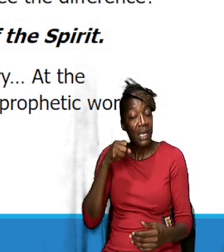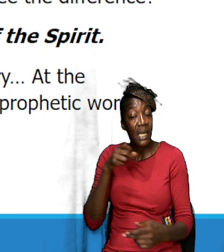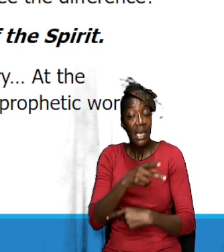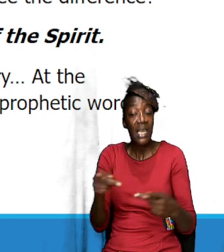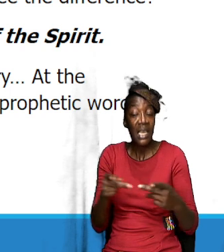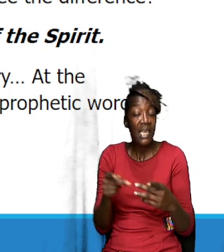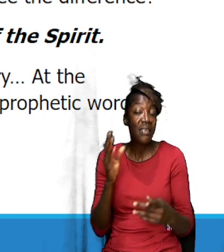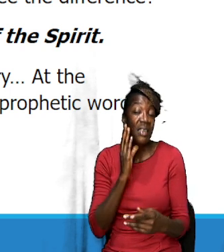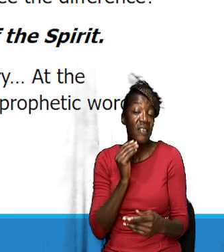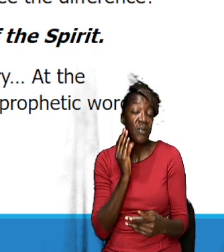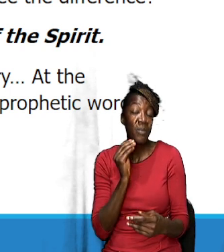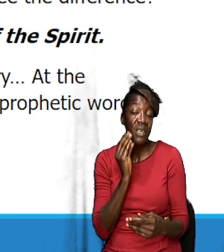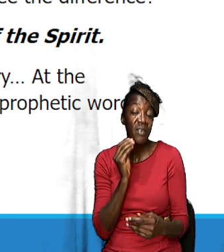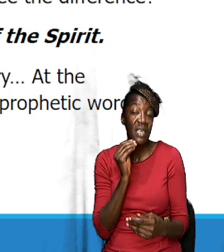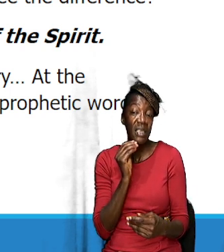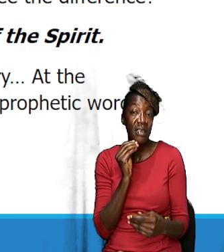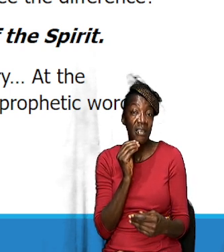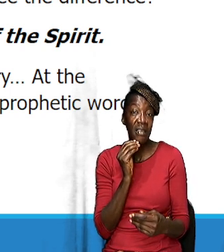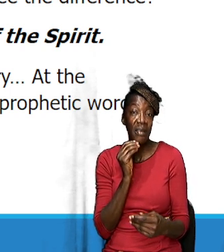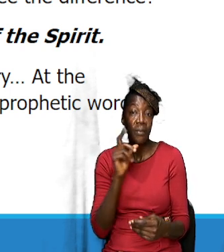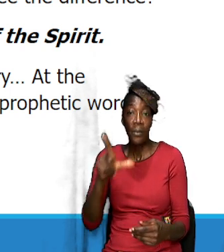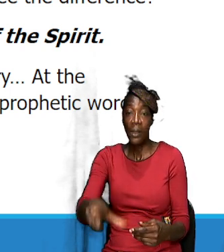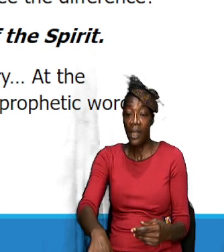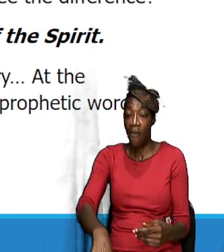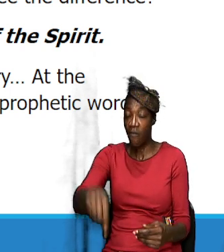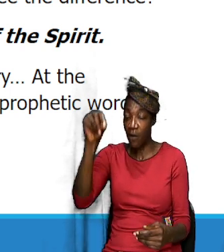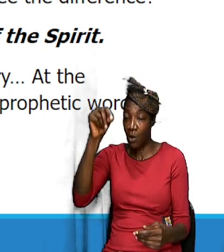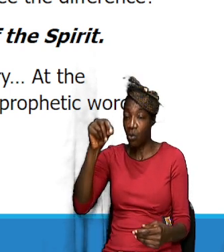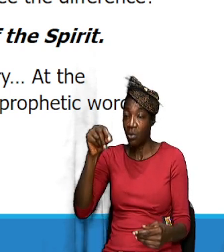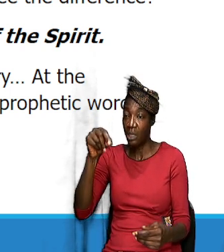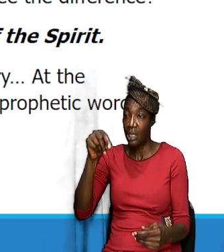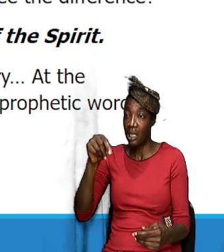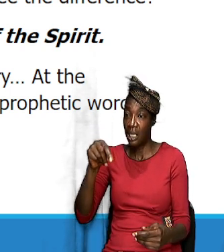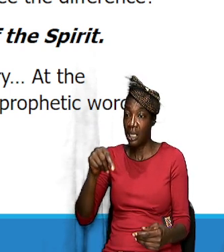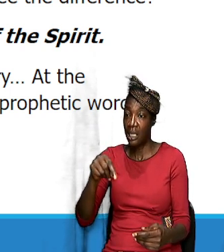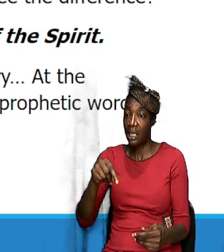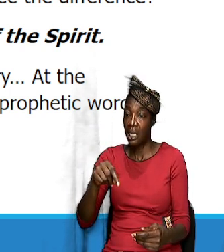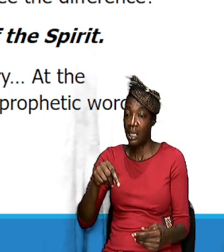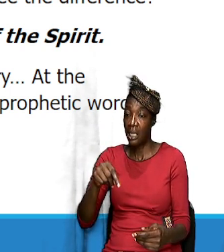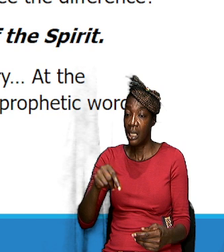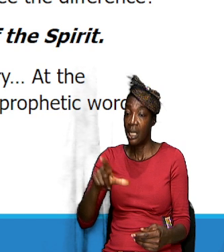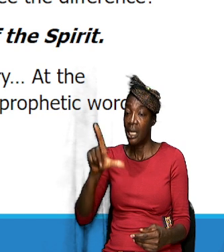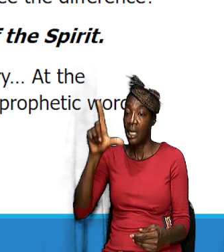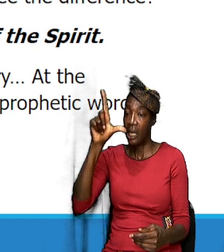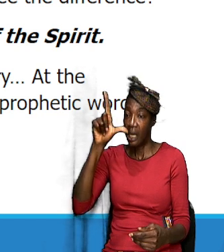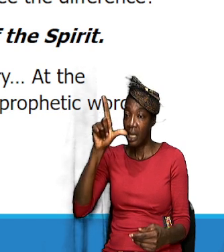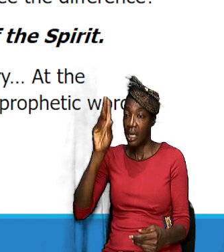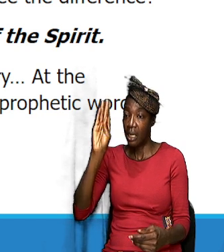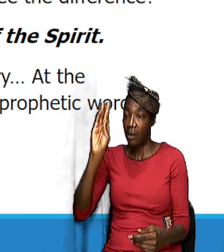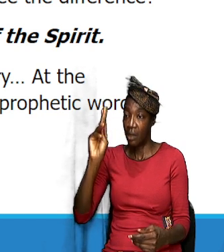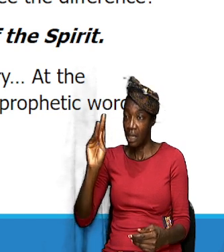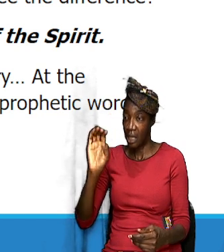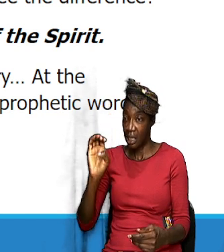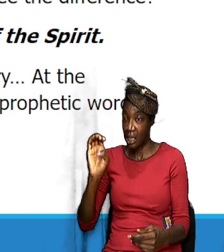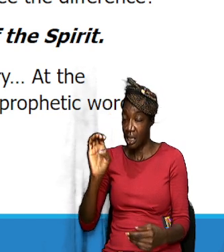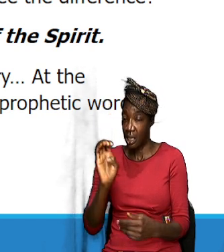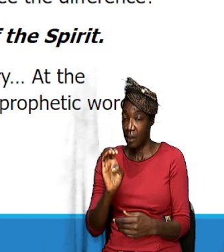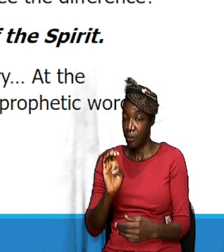description after, which can be found in Luke 4 and verse 14.